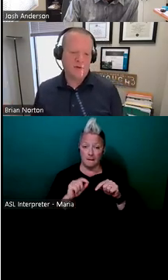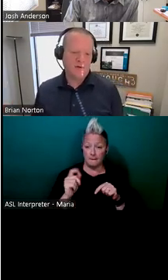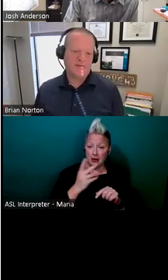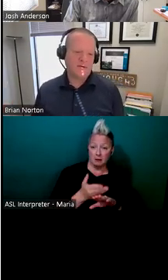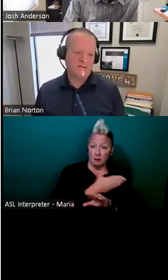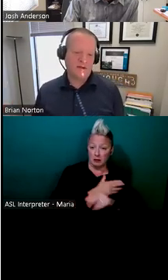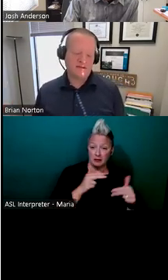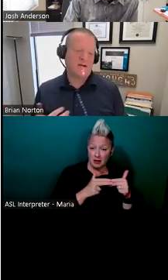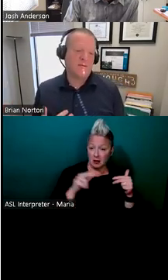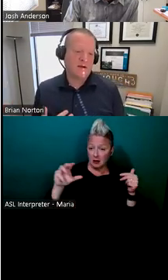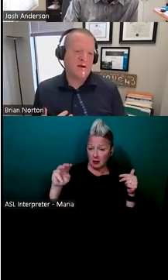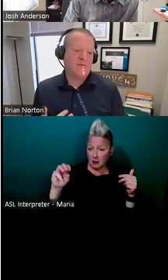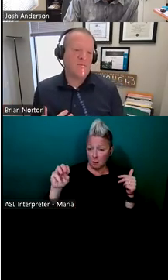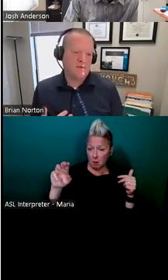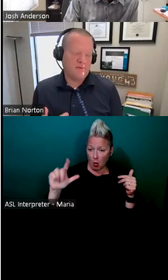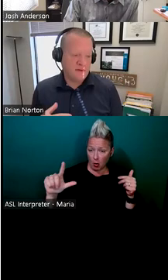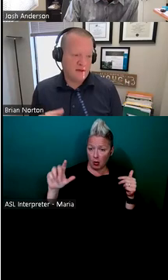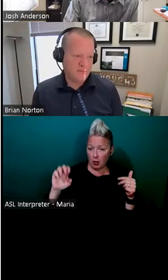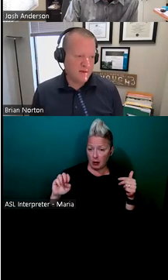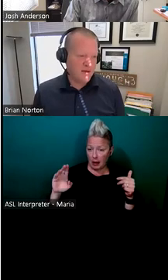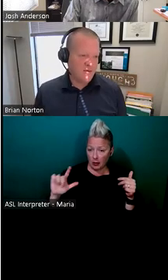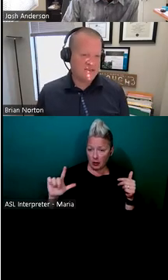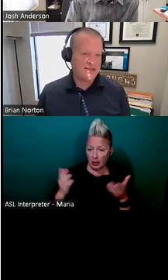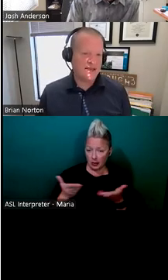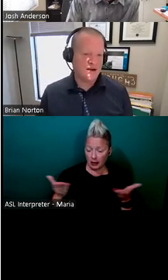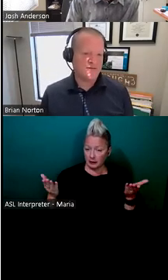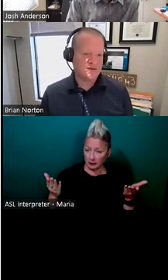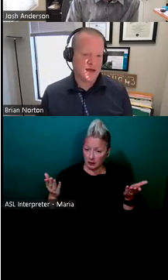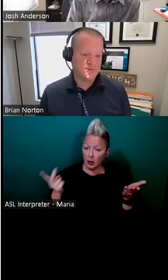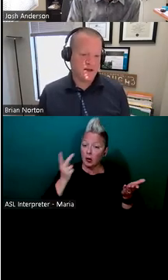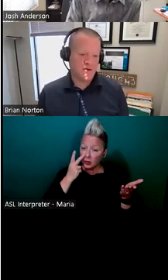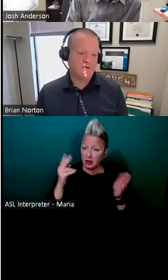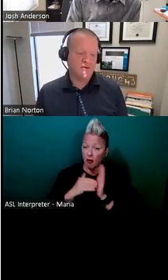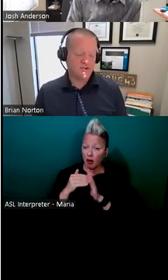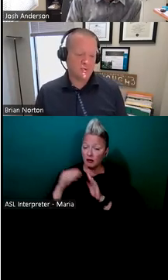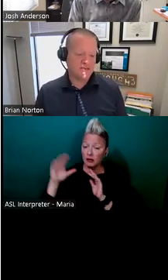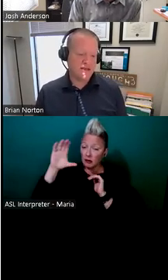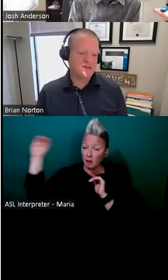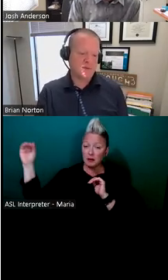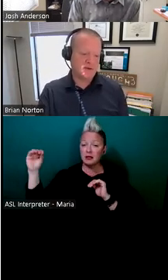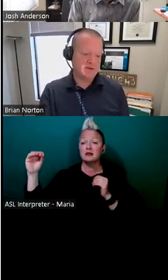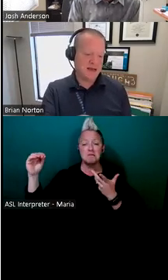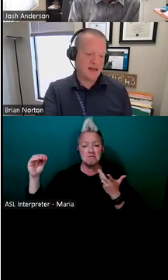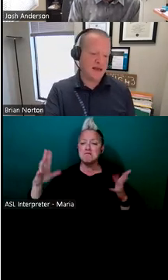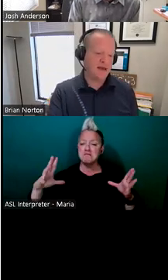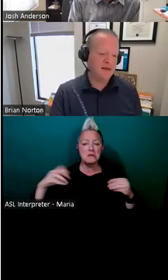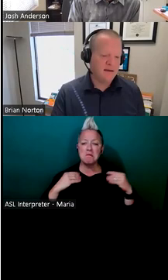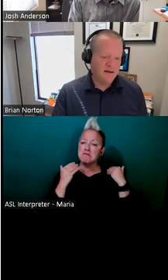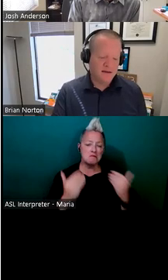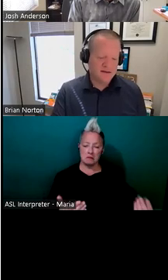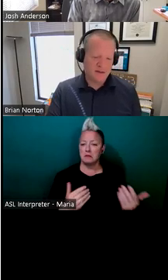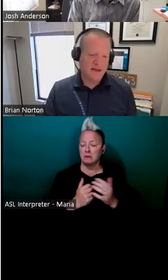the moral or ethical things in our, in our world, um, we see oftentimes kind of over supersedes some of those ADA